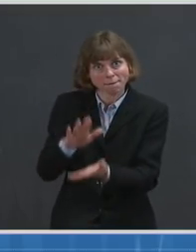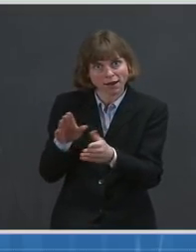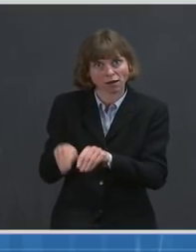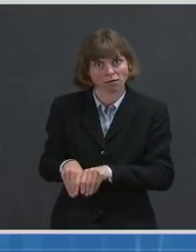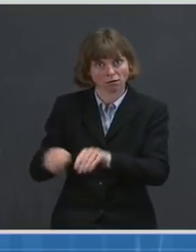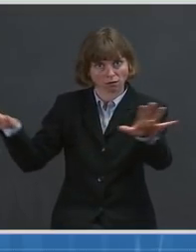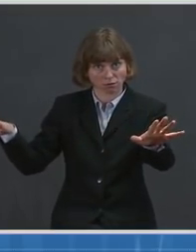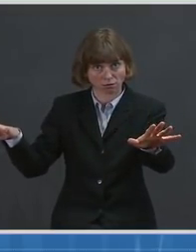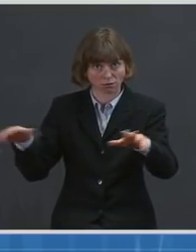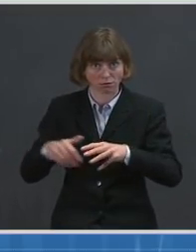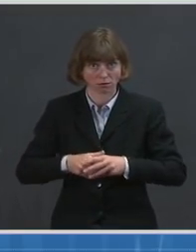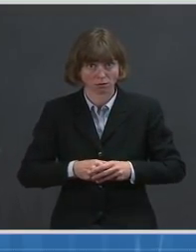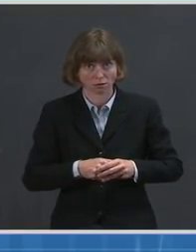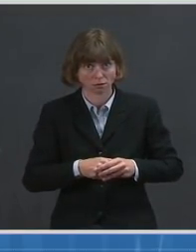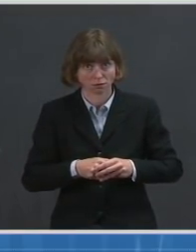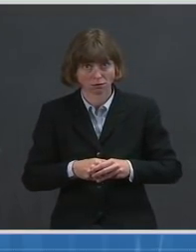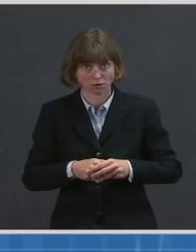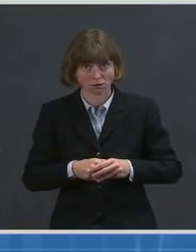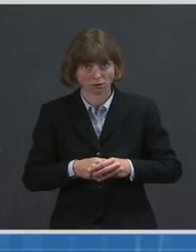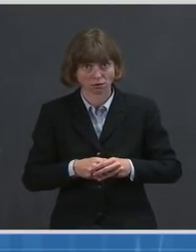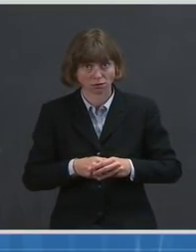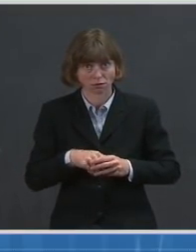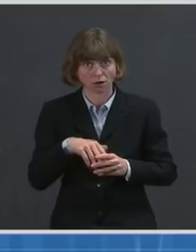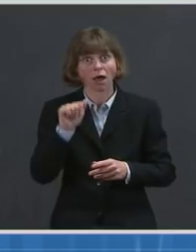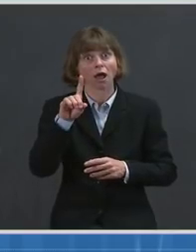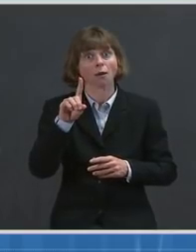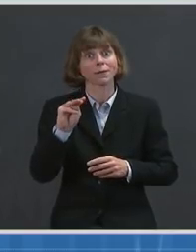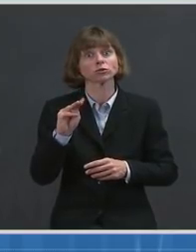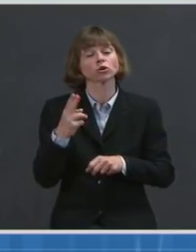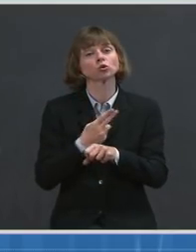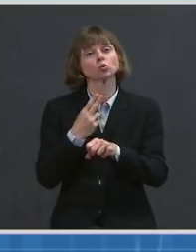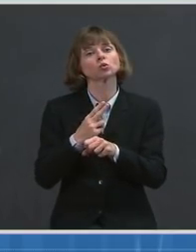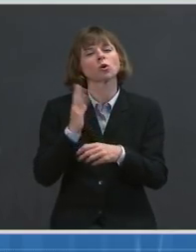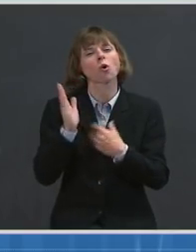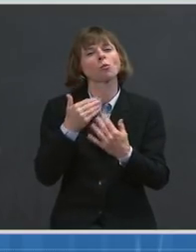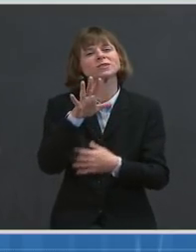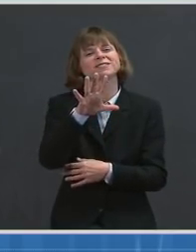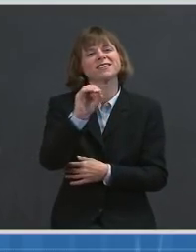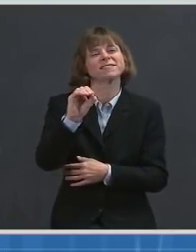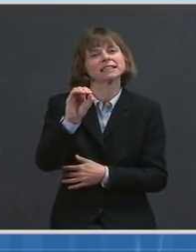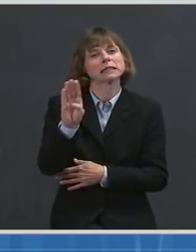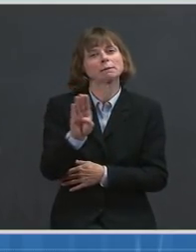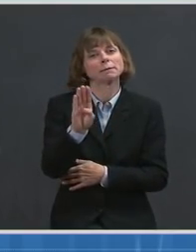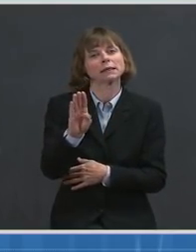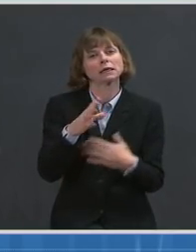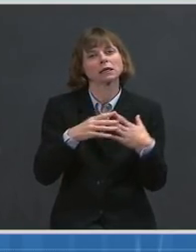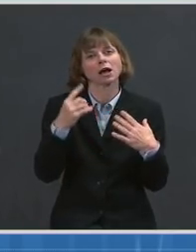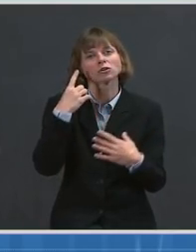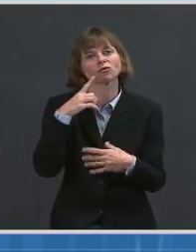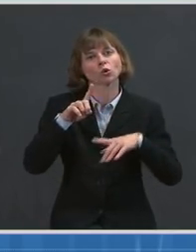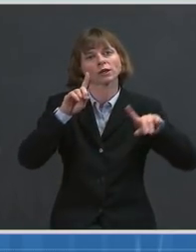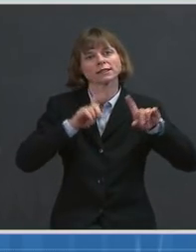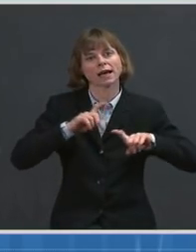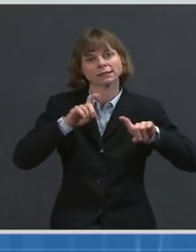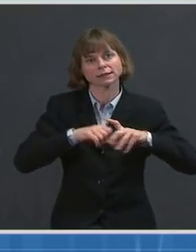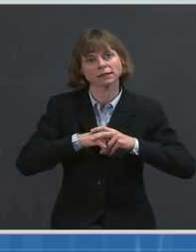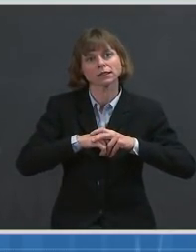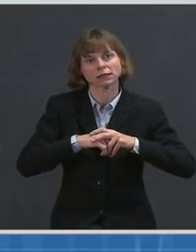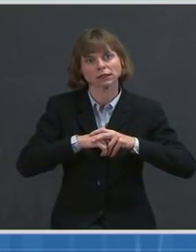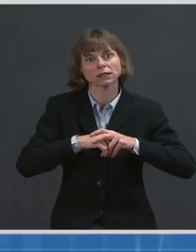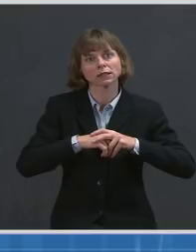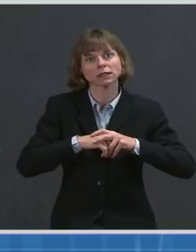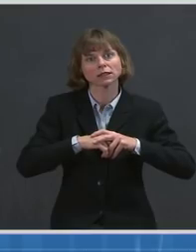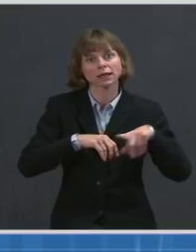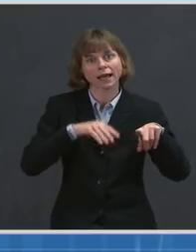And the administration will use the nearly $50 billion in testing that comes from the funding in the American Rescue Plan to